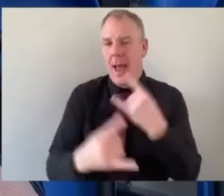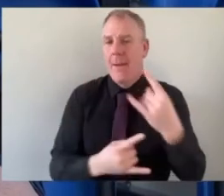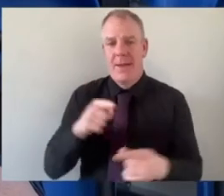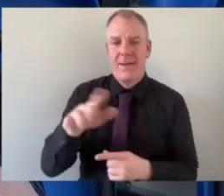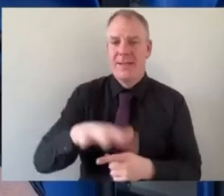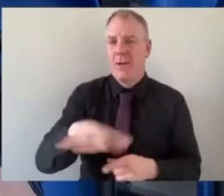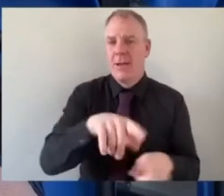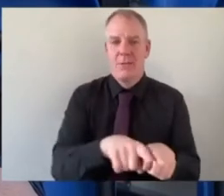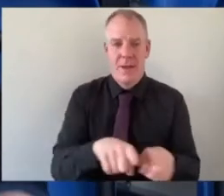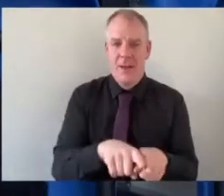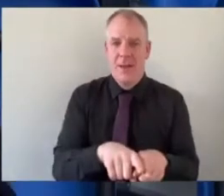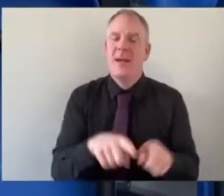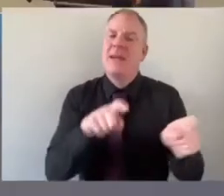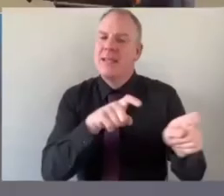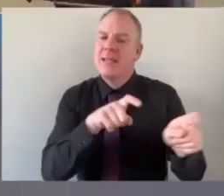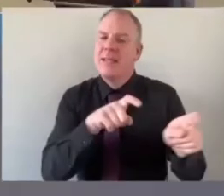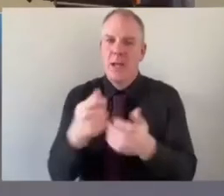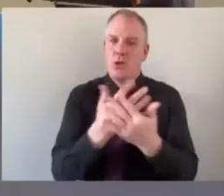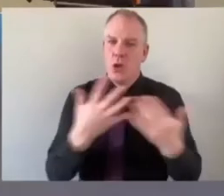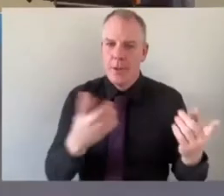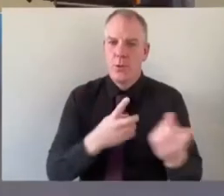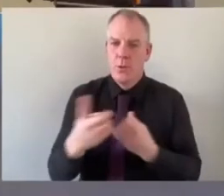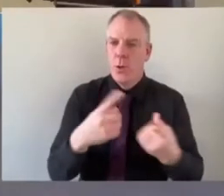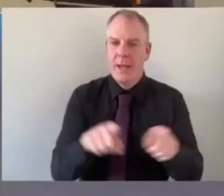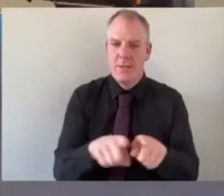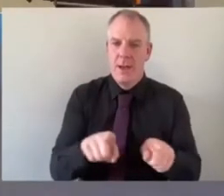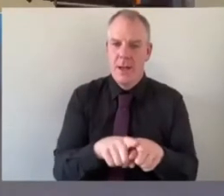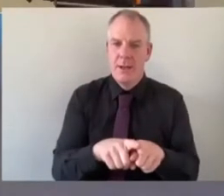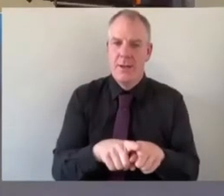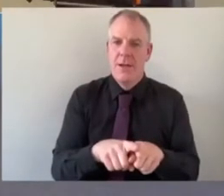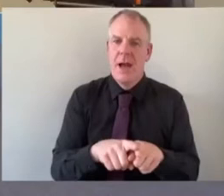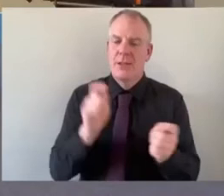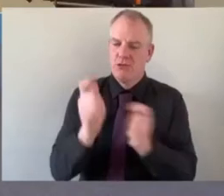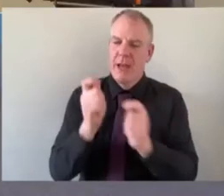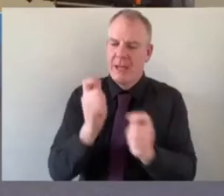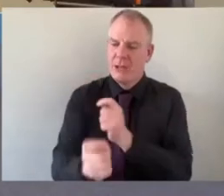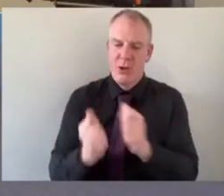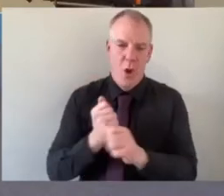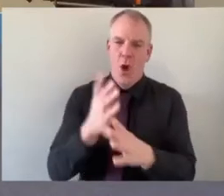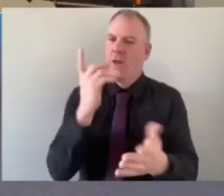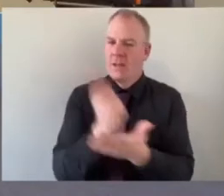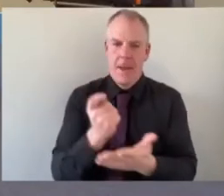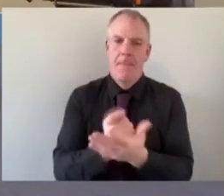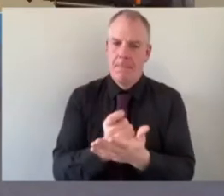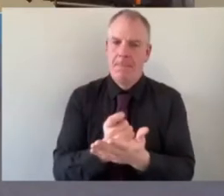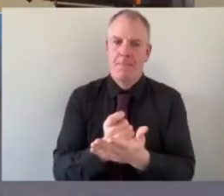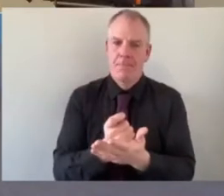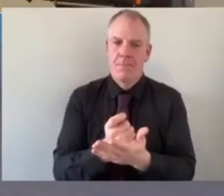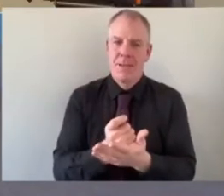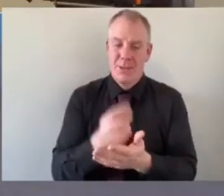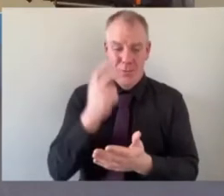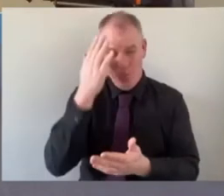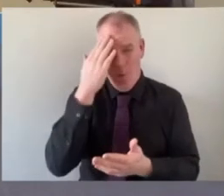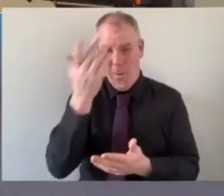so much still you know still so much still to do and it's a very evolving um kind of parameter paradigm as well as you've said